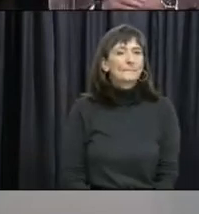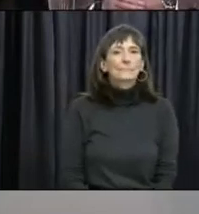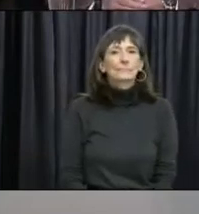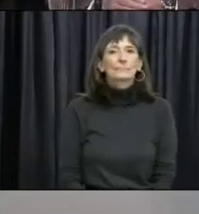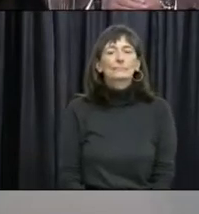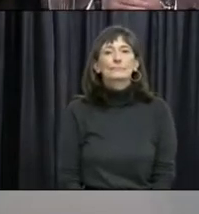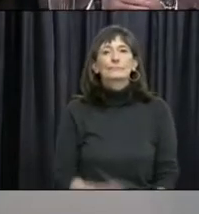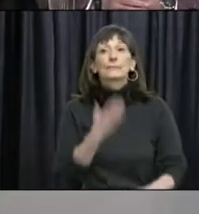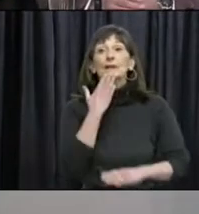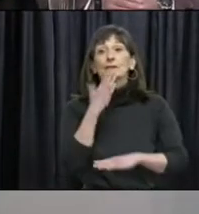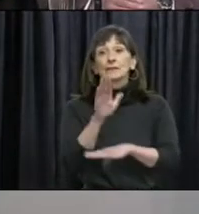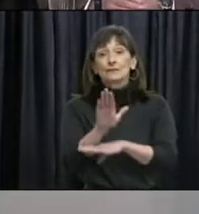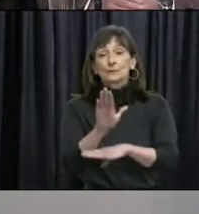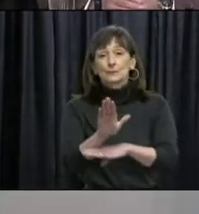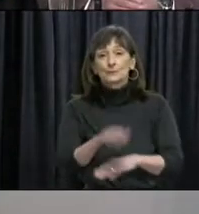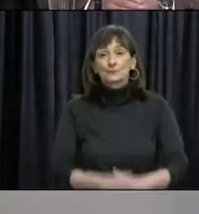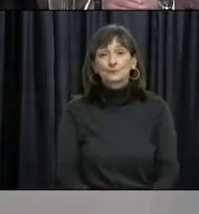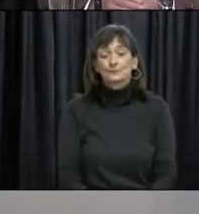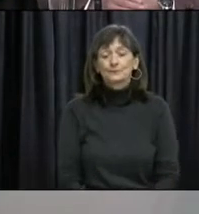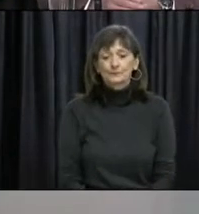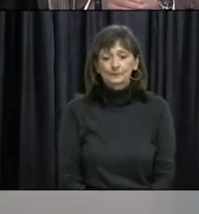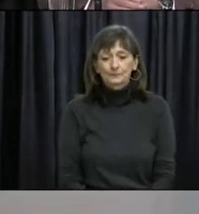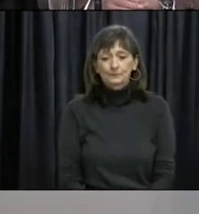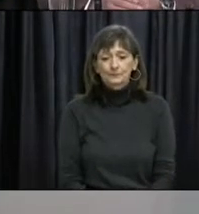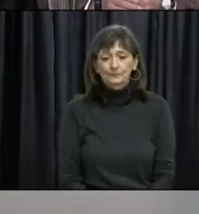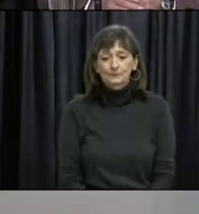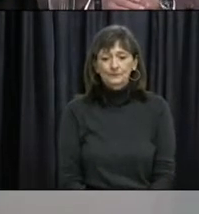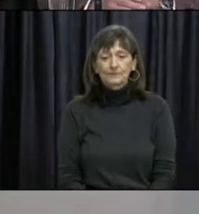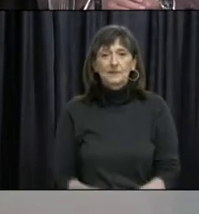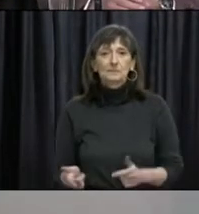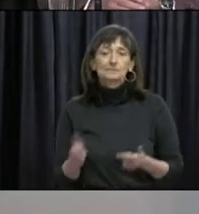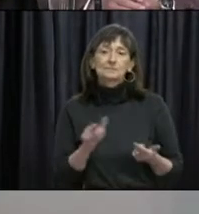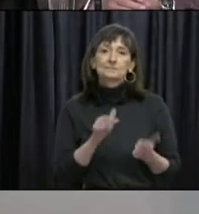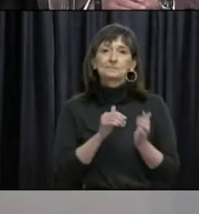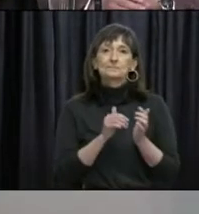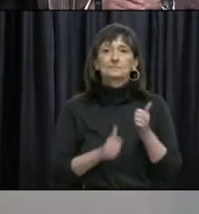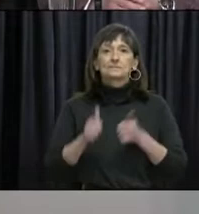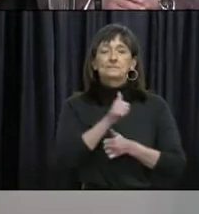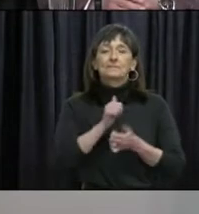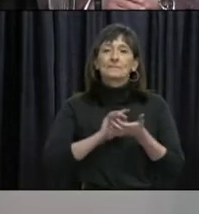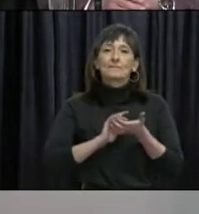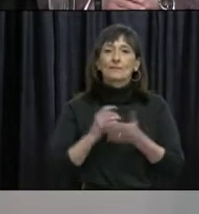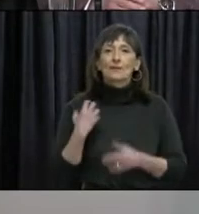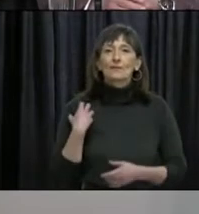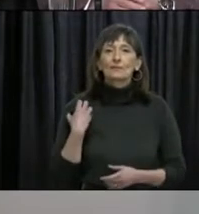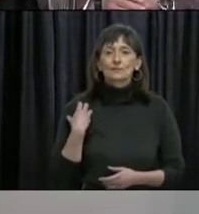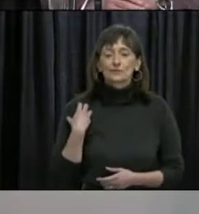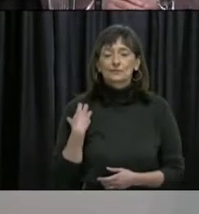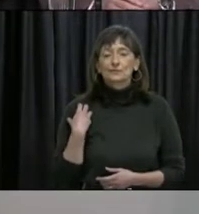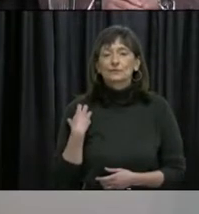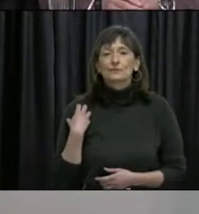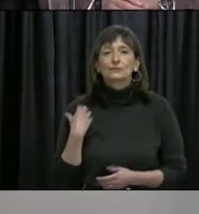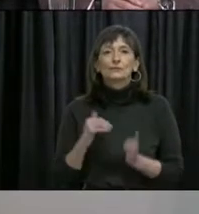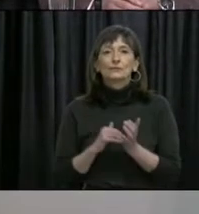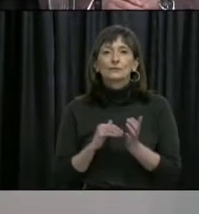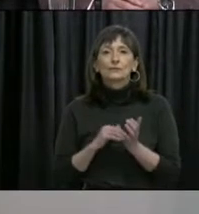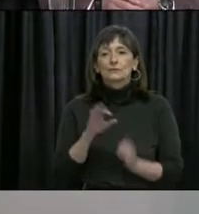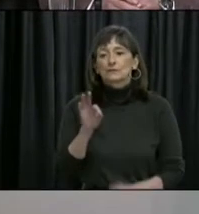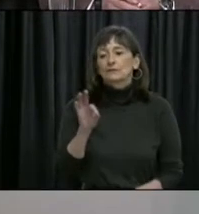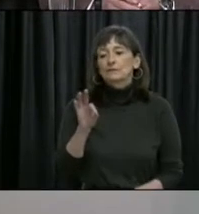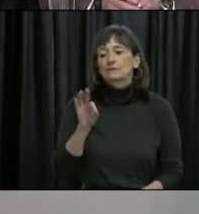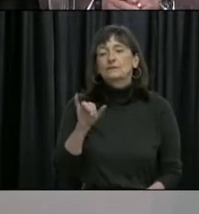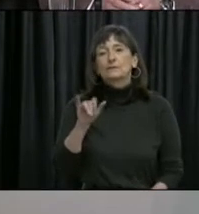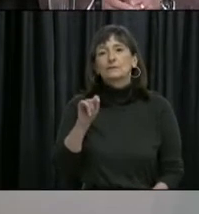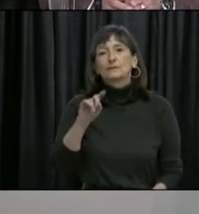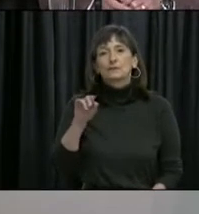Good afternoon, everyone. I will now turn it over to our Chief Medical Officer, Dr. Janice Fitzgerald, for today's update.